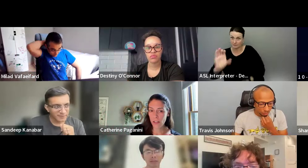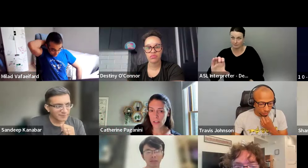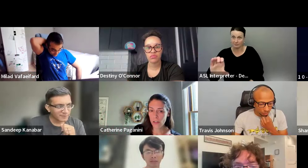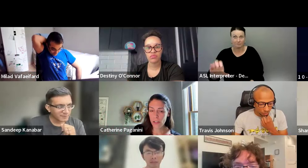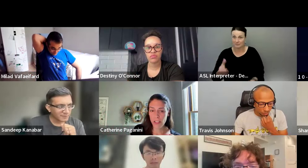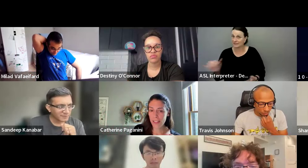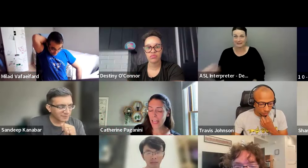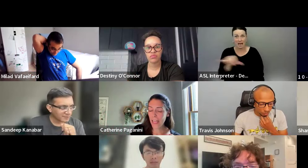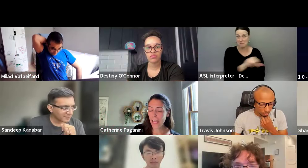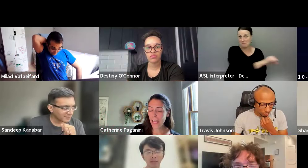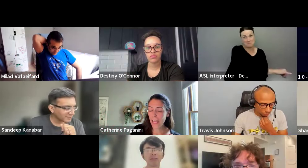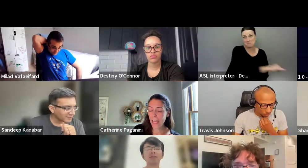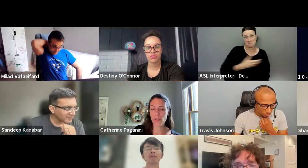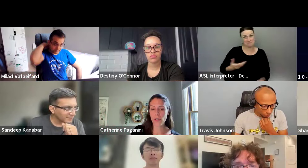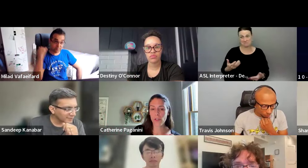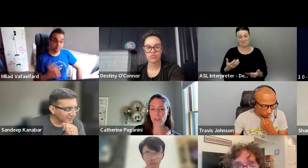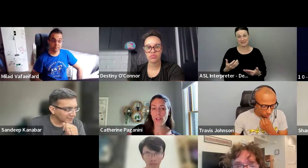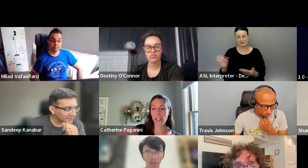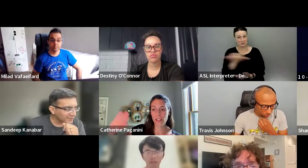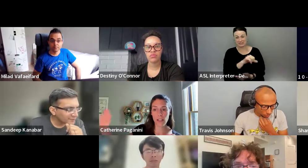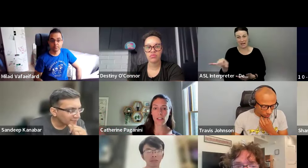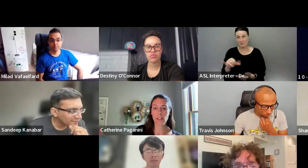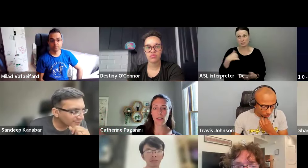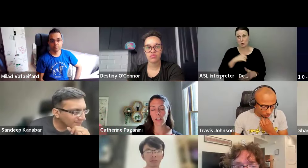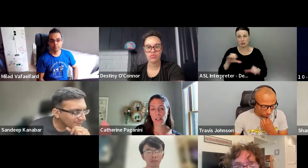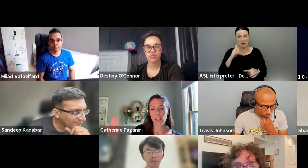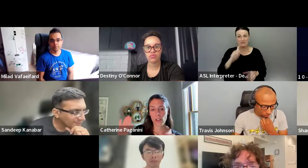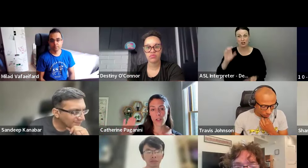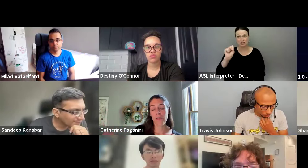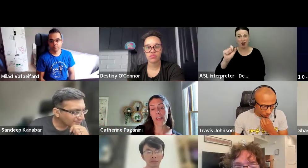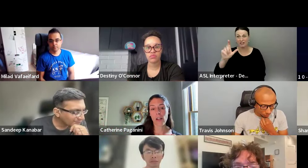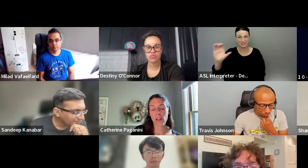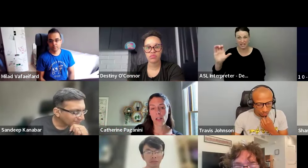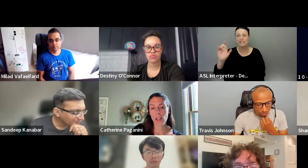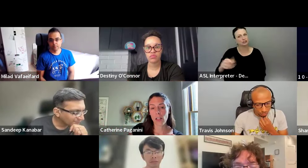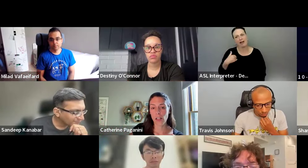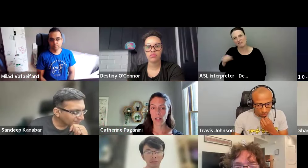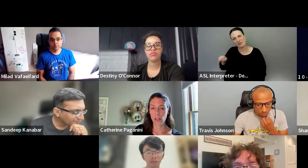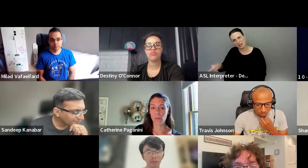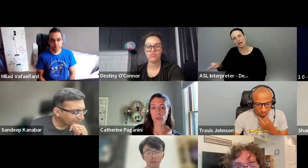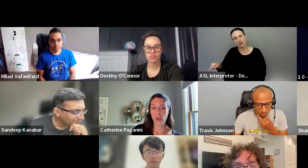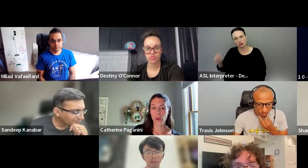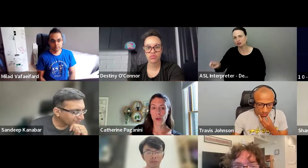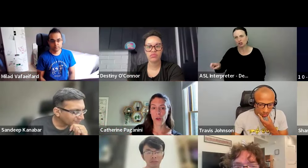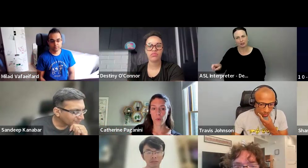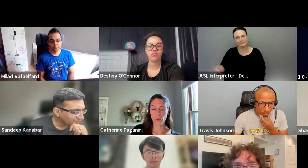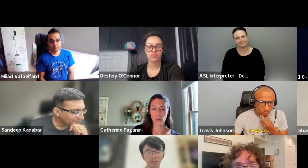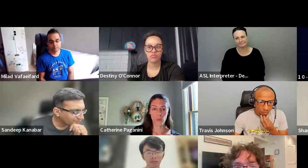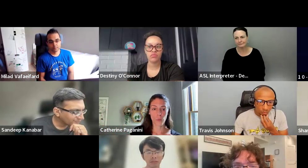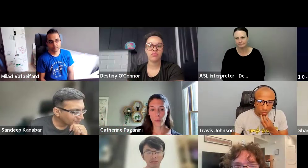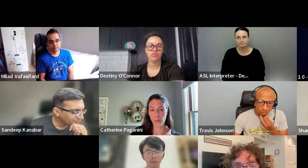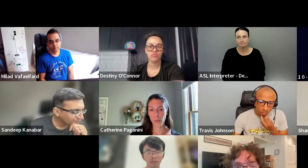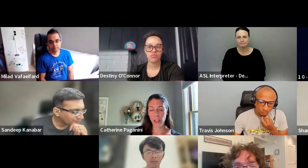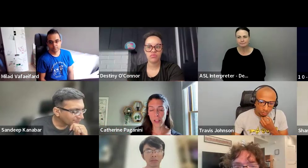as the other. So it's exactly the same thing that we're doing for Salt Lake city. They should have there. Um, so